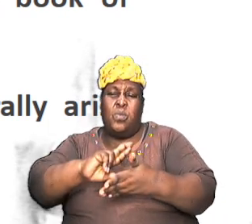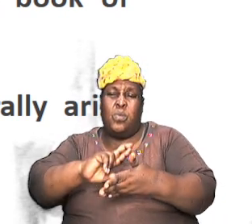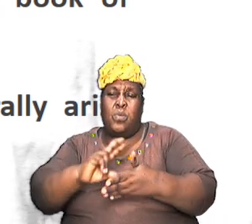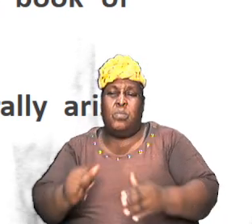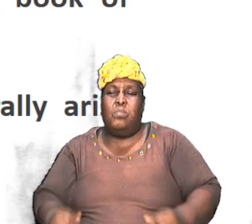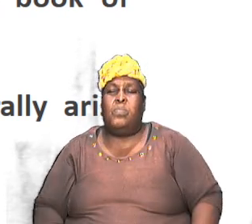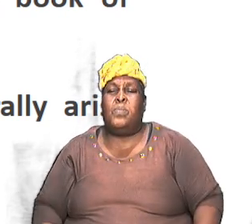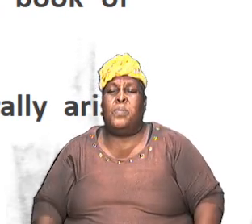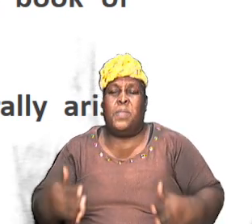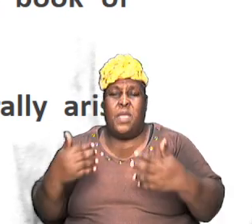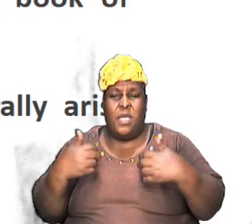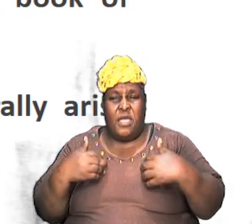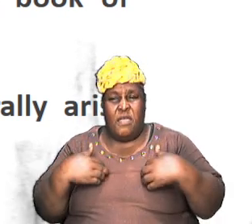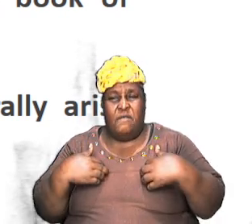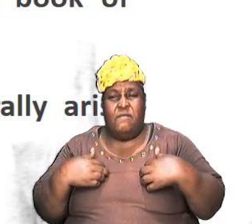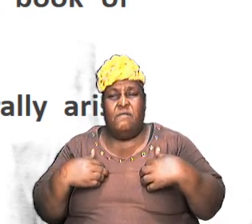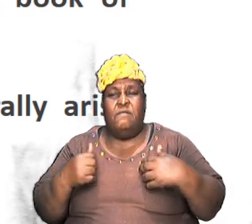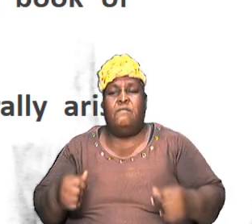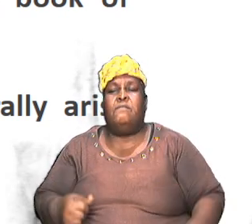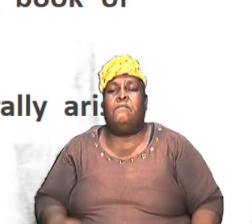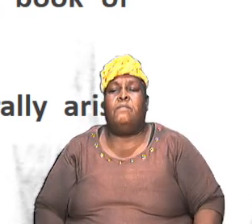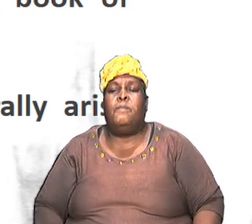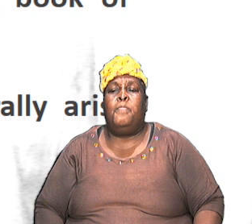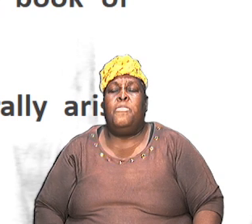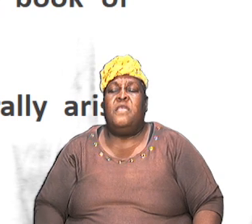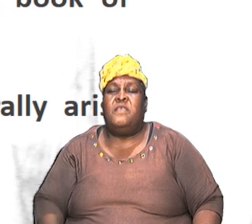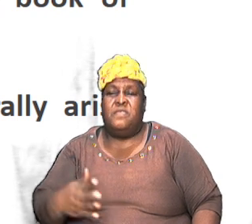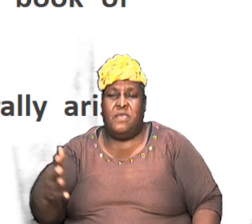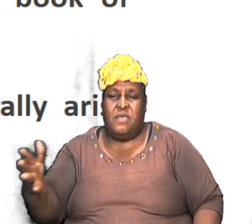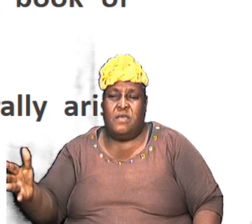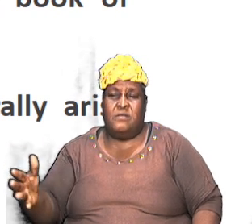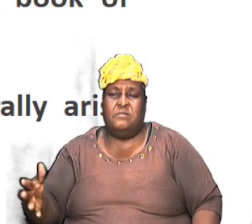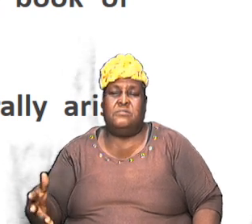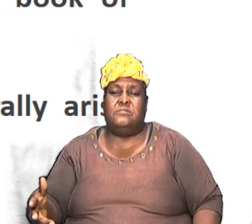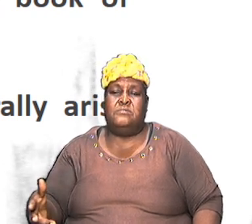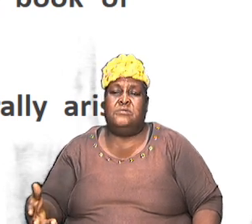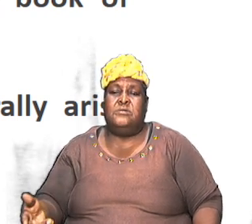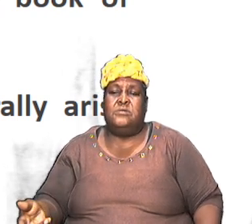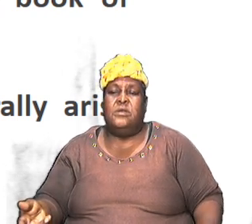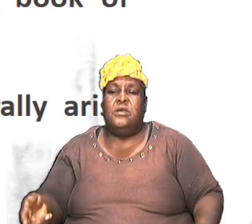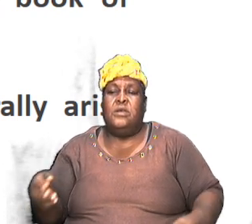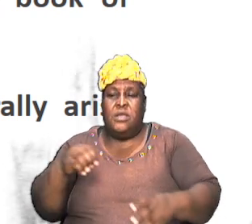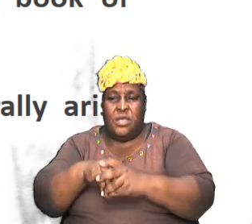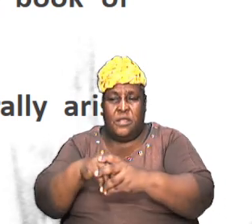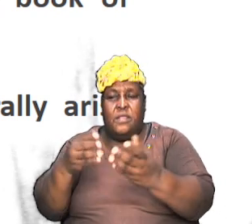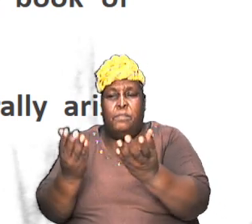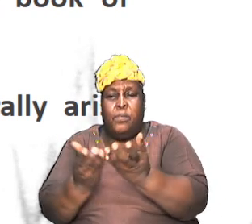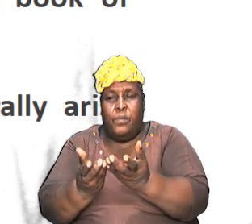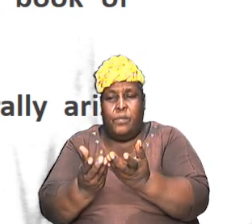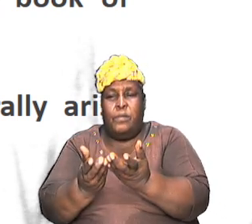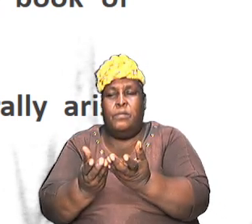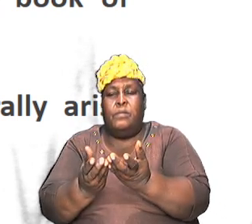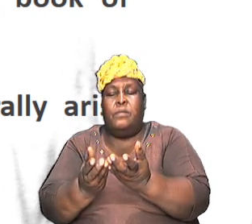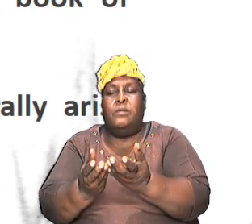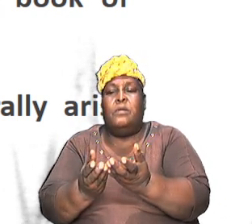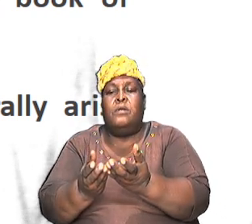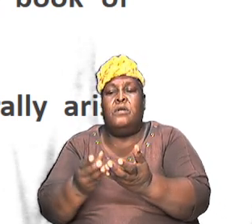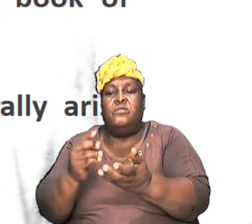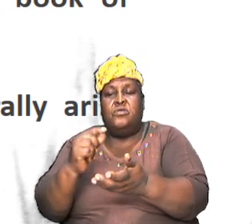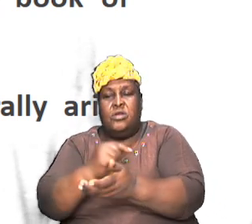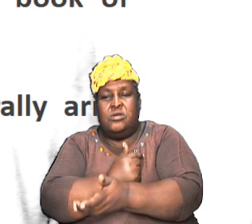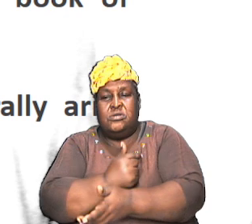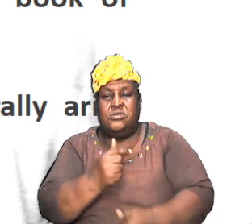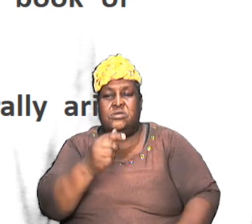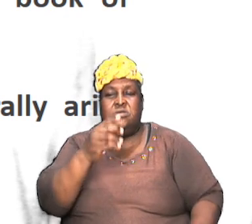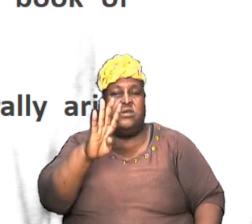objectives for the study that we have done over the last couple of weeks or months, whatever there